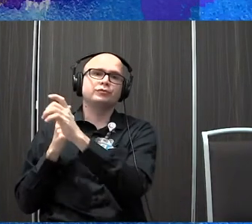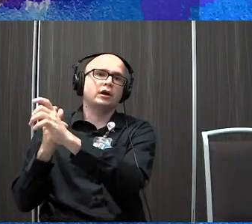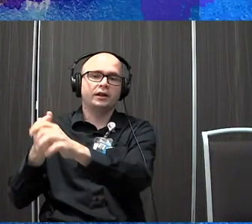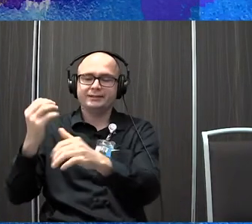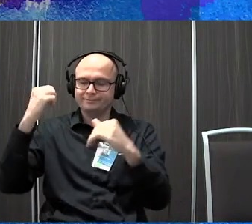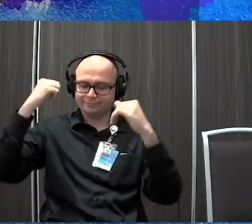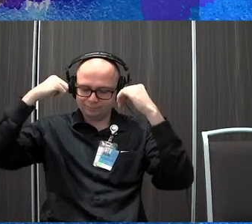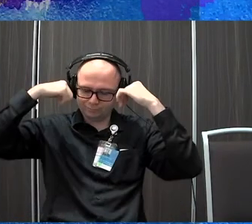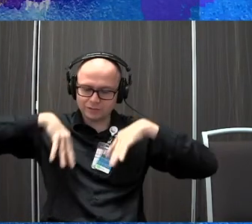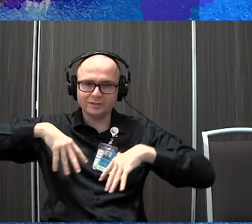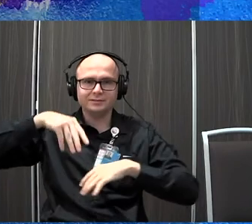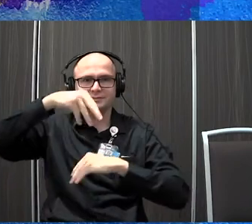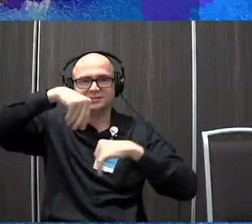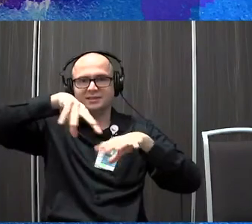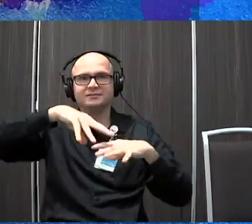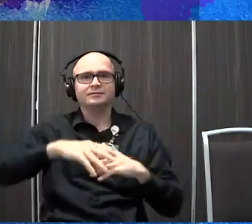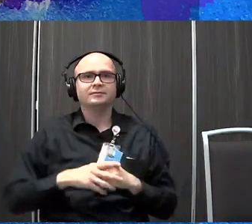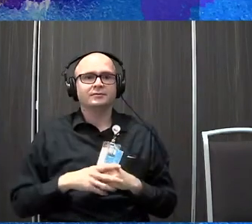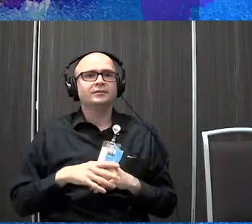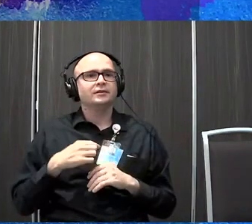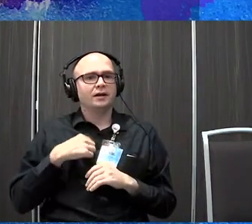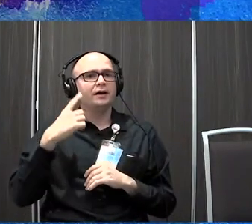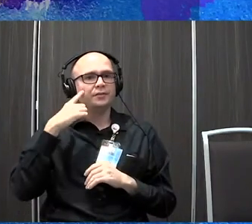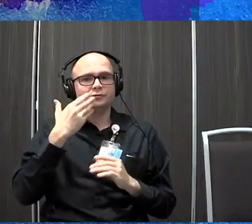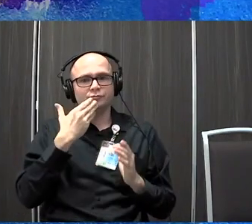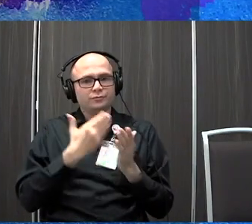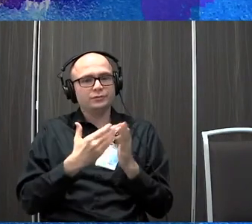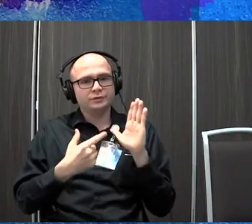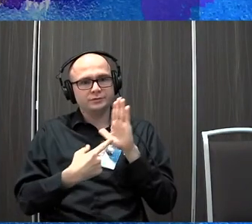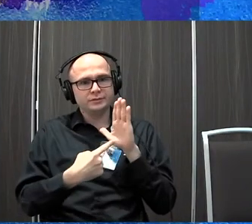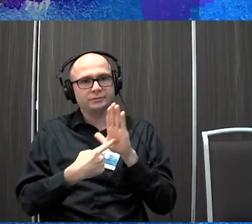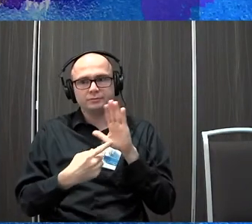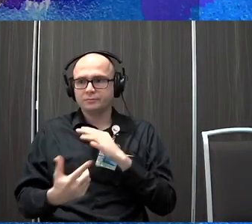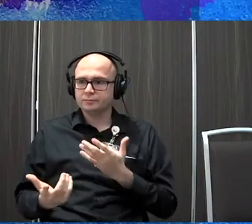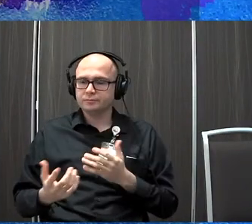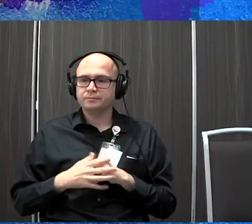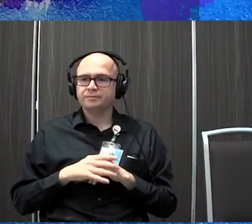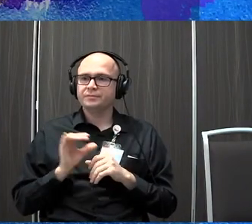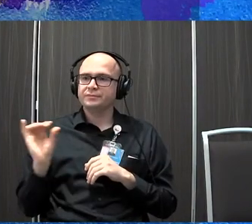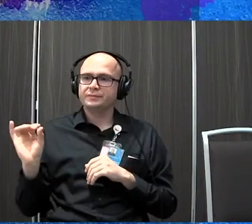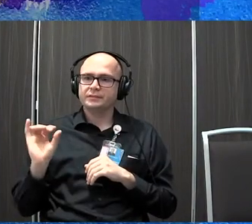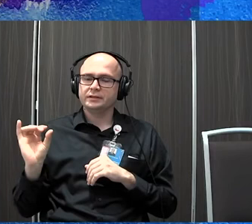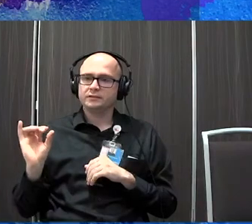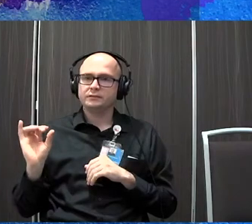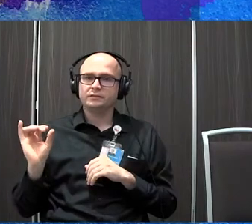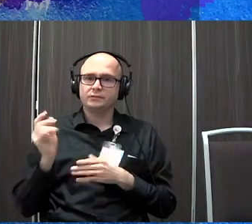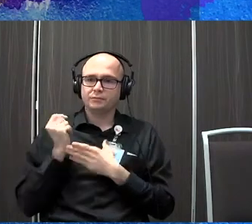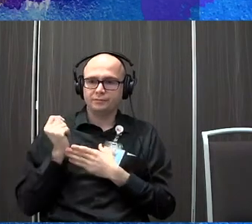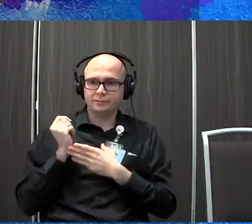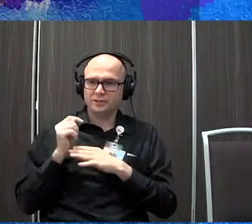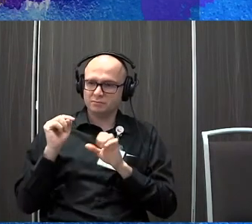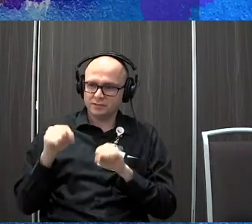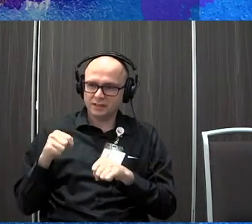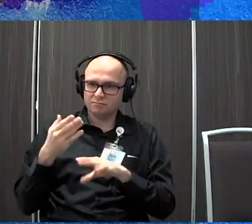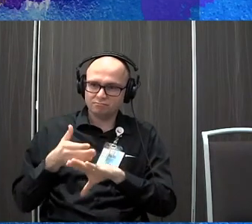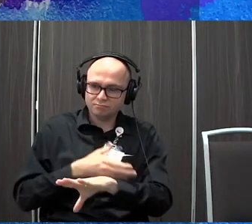the entire time we were there. So I think that's kind of a good example of showing you like what this therapy has been able to